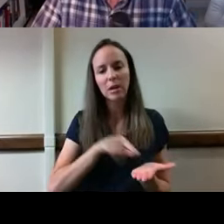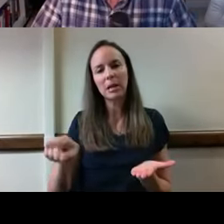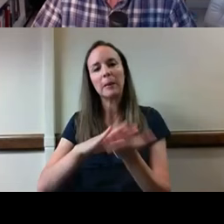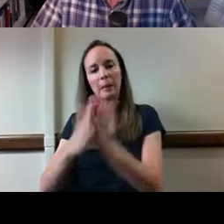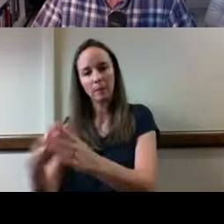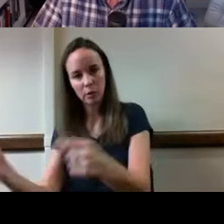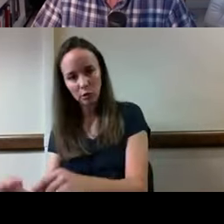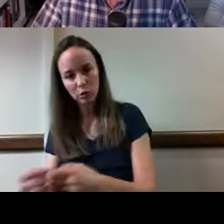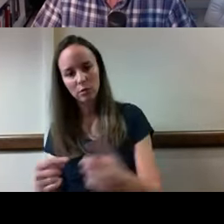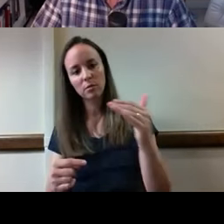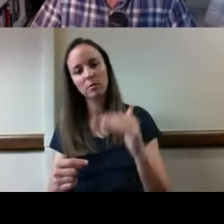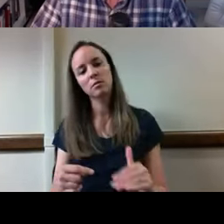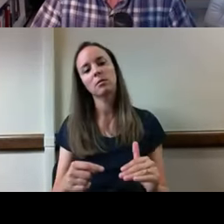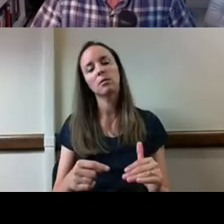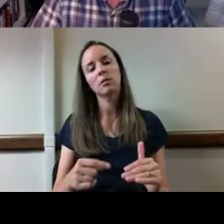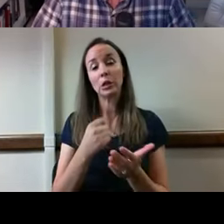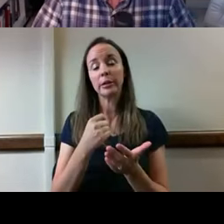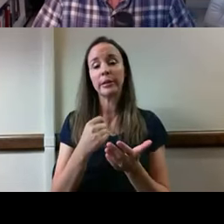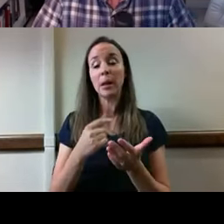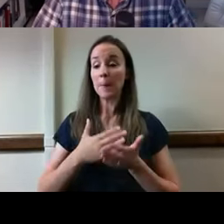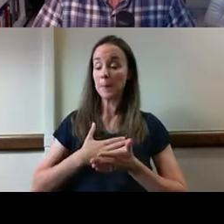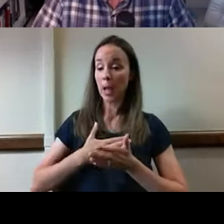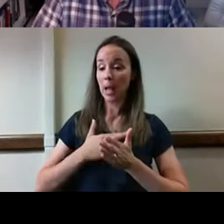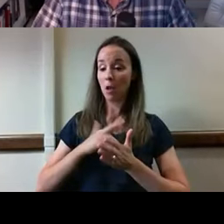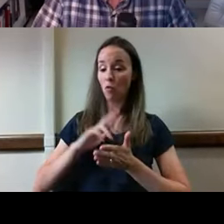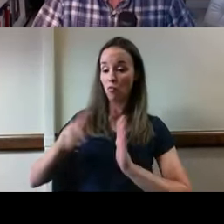Treatment outside your professional scope of practice.